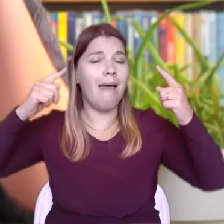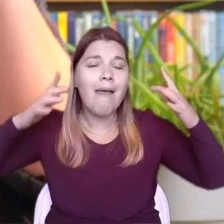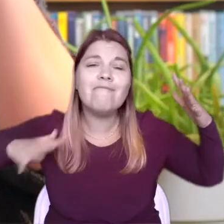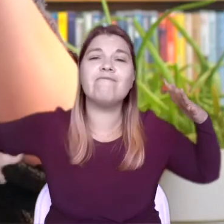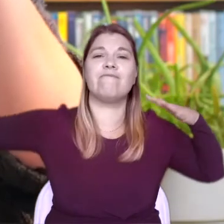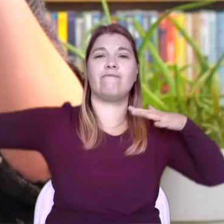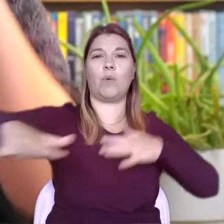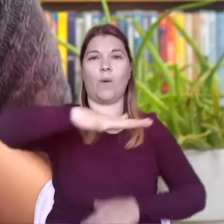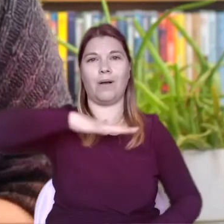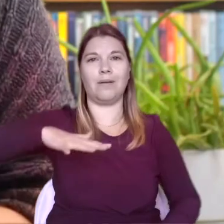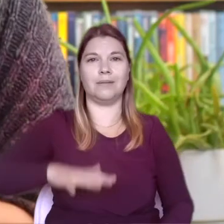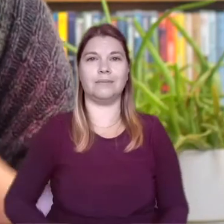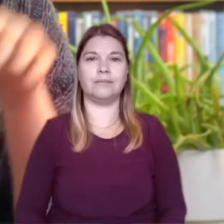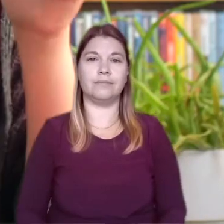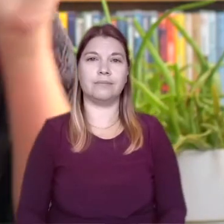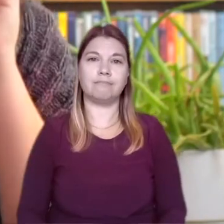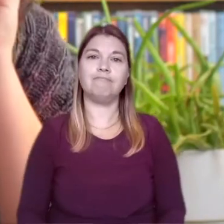Let's start by listening together.